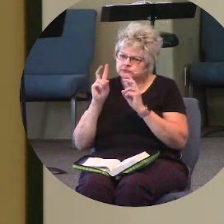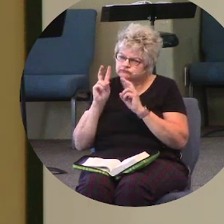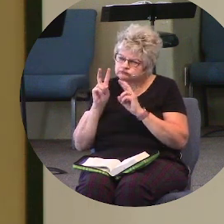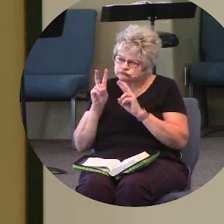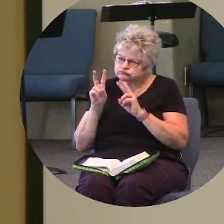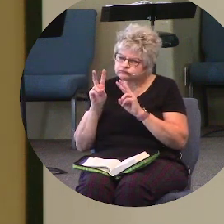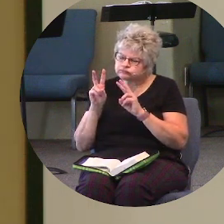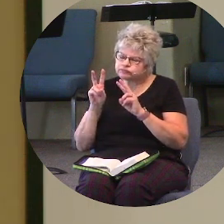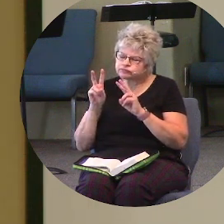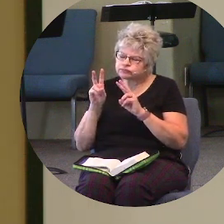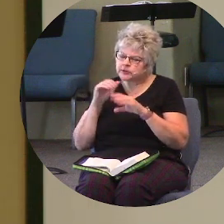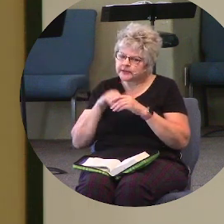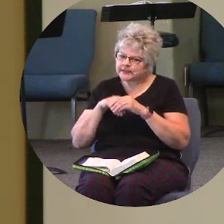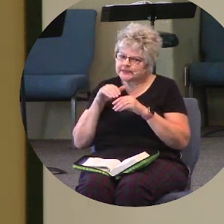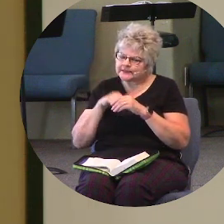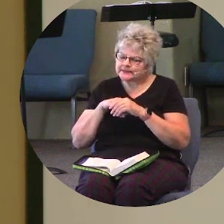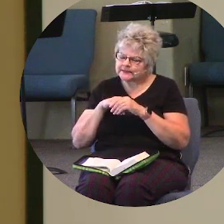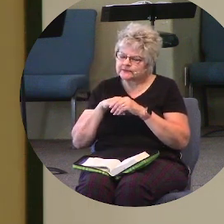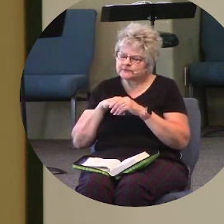the inside.